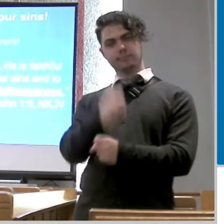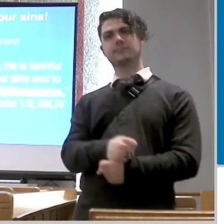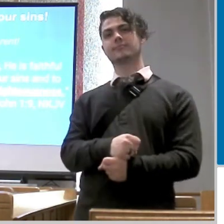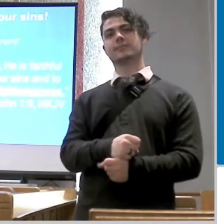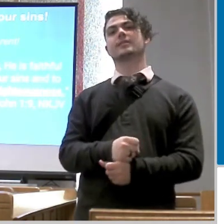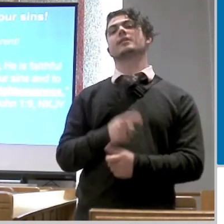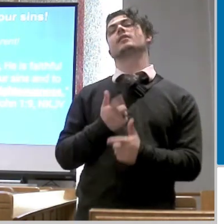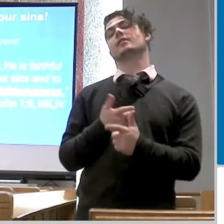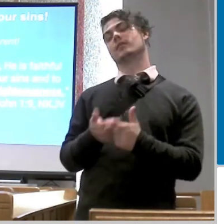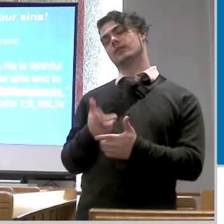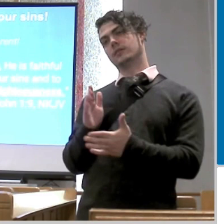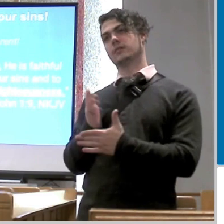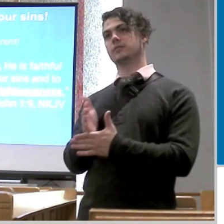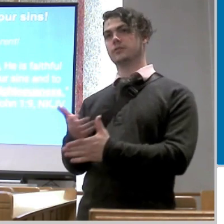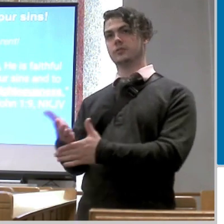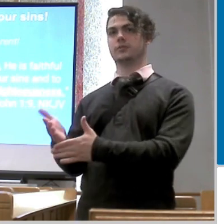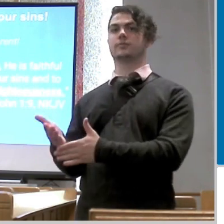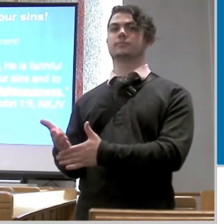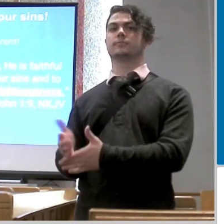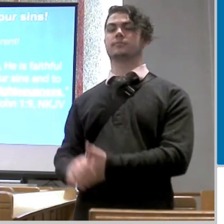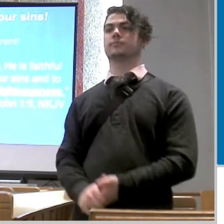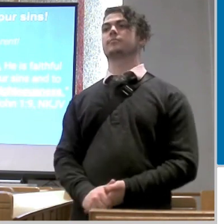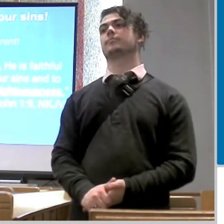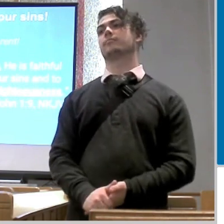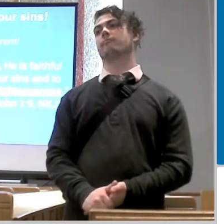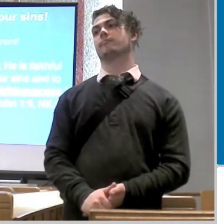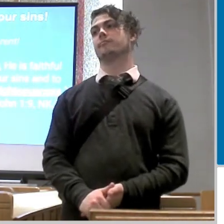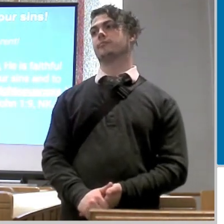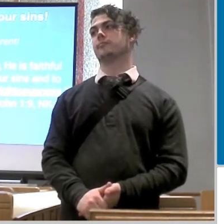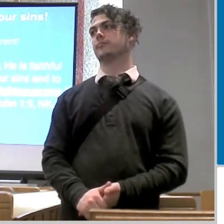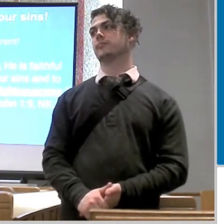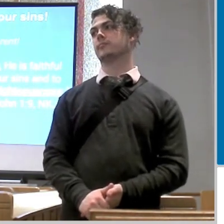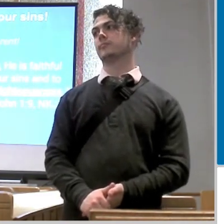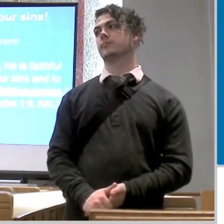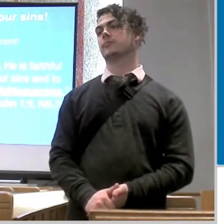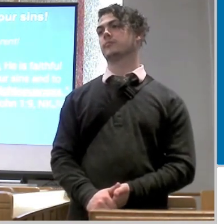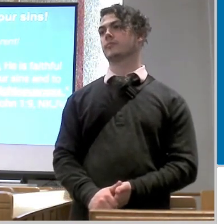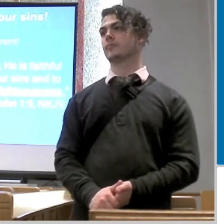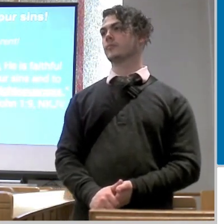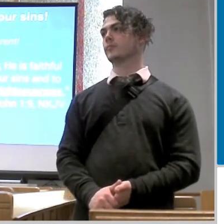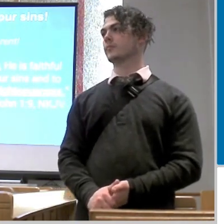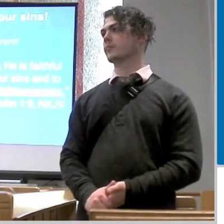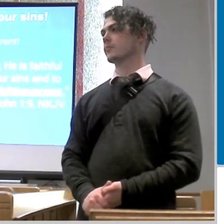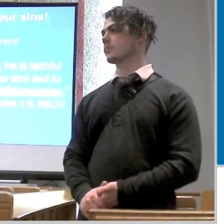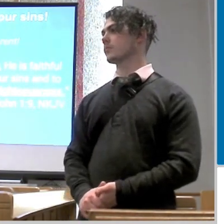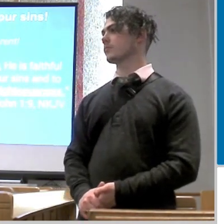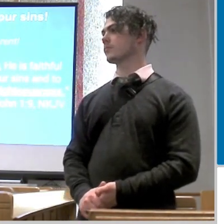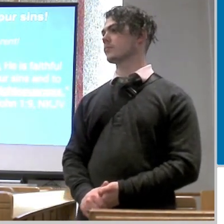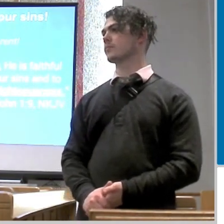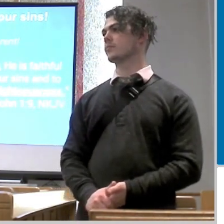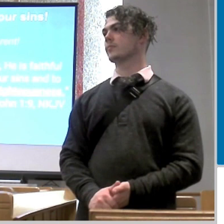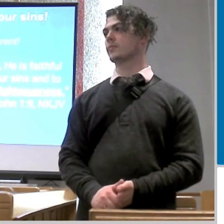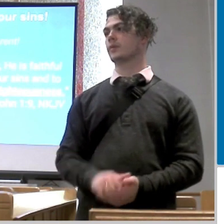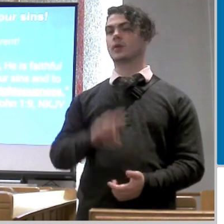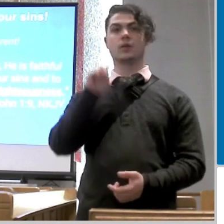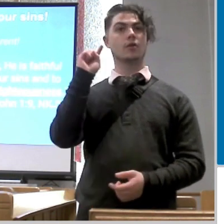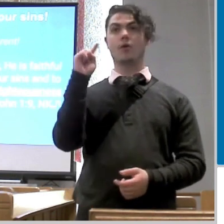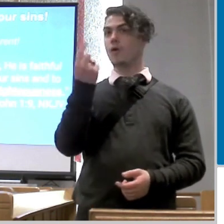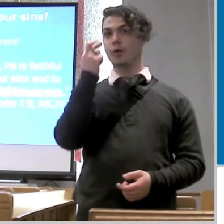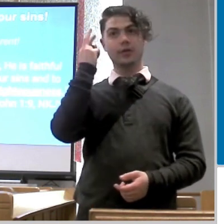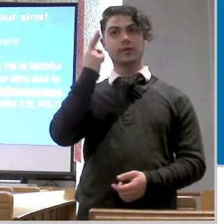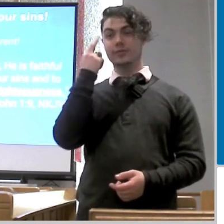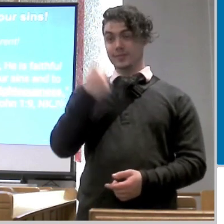hey you know i need to share some things i can tell you without a doubt the only reason why i'm standing here right now is because of